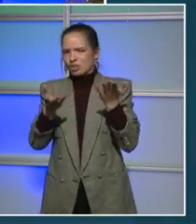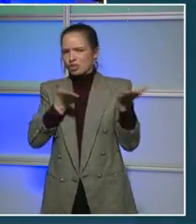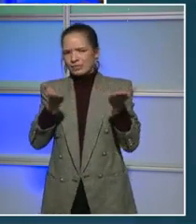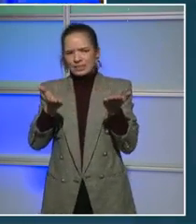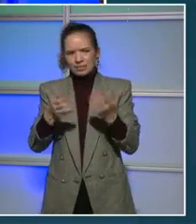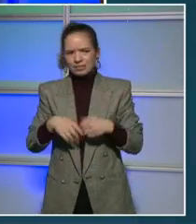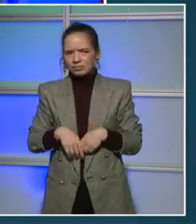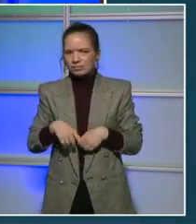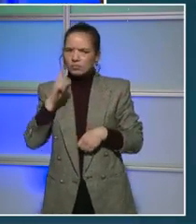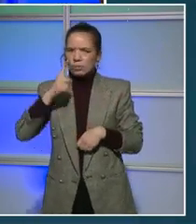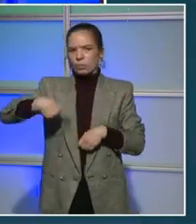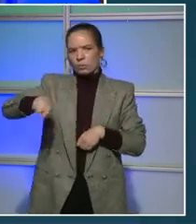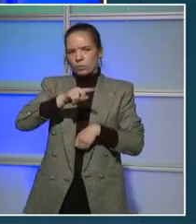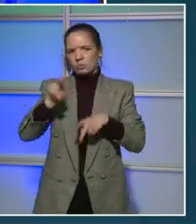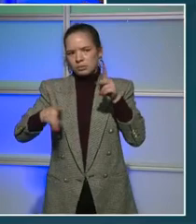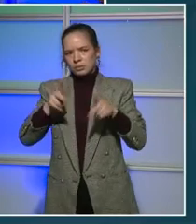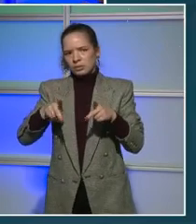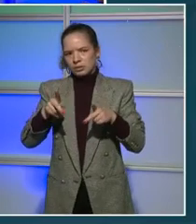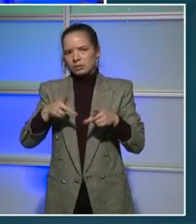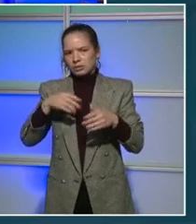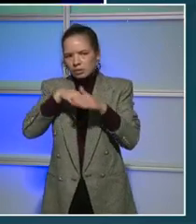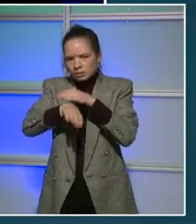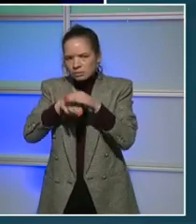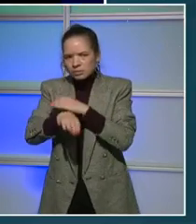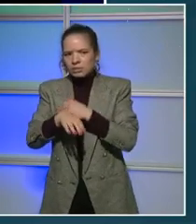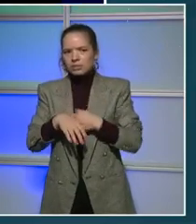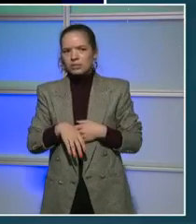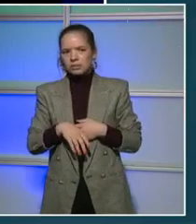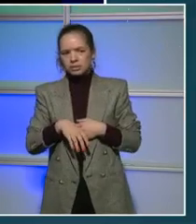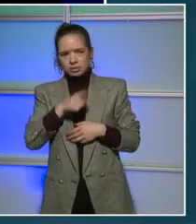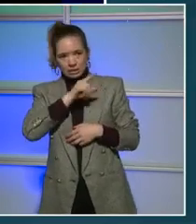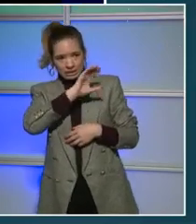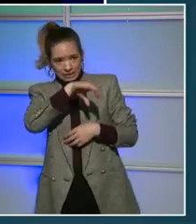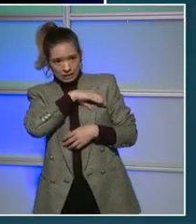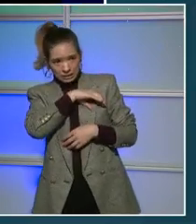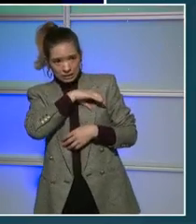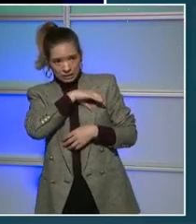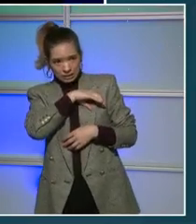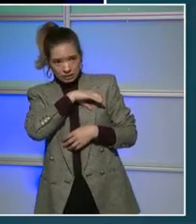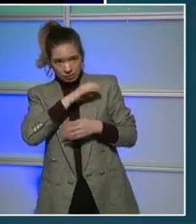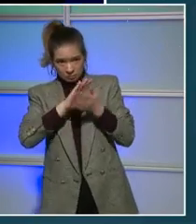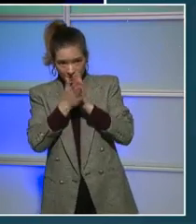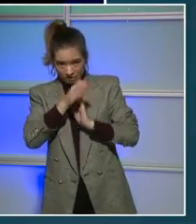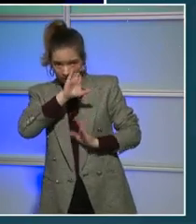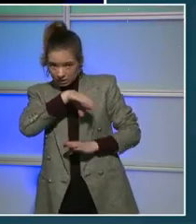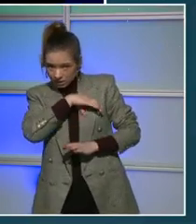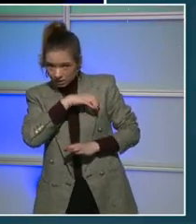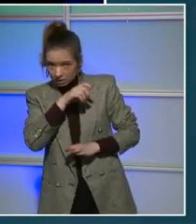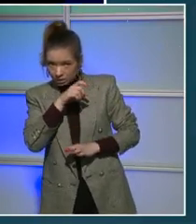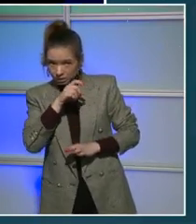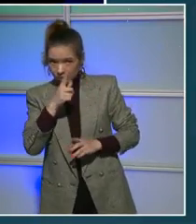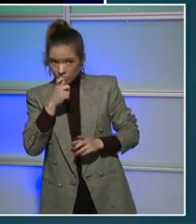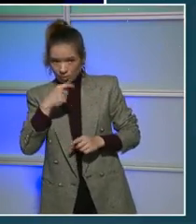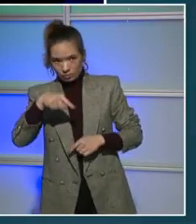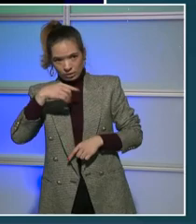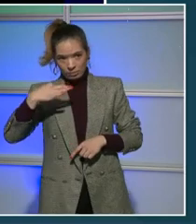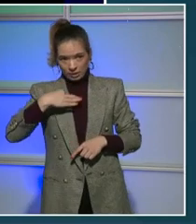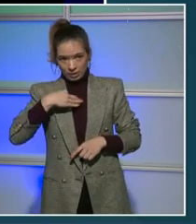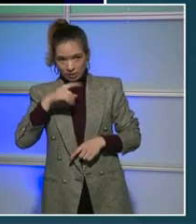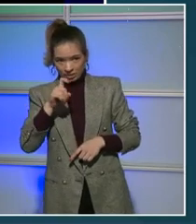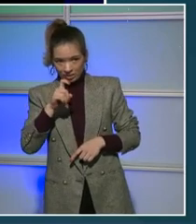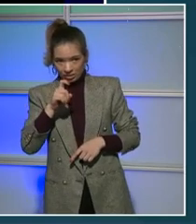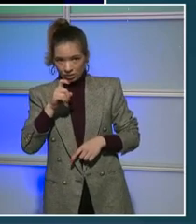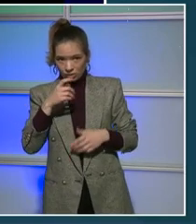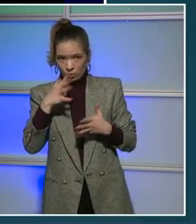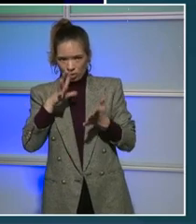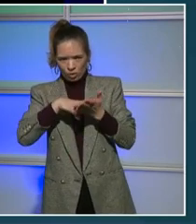As citizenship support. As well as citizenship support. So who are applying. And what we learned is a lot of people who were eligible